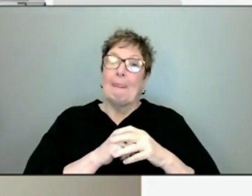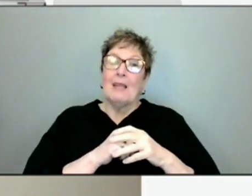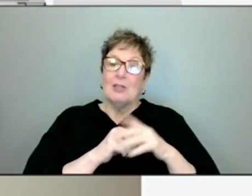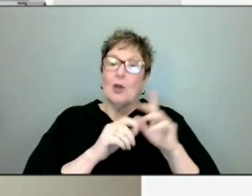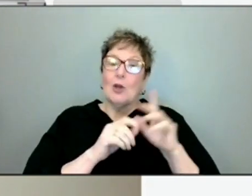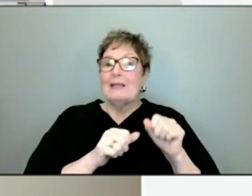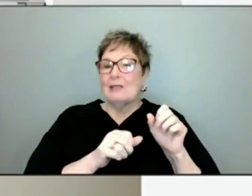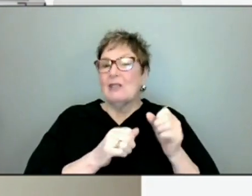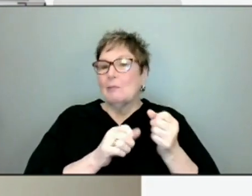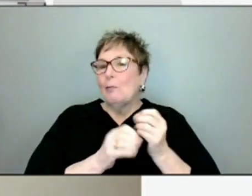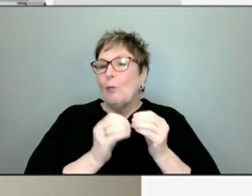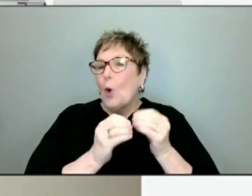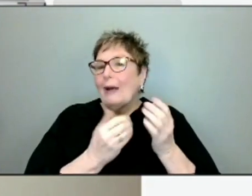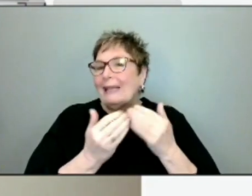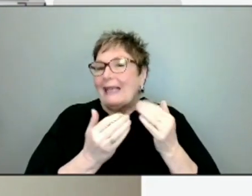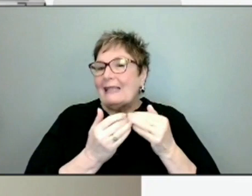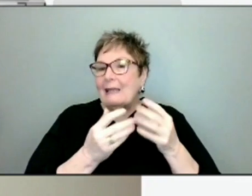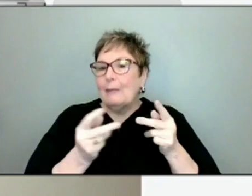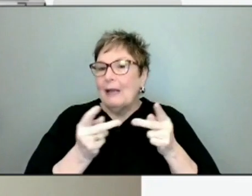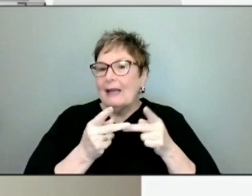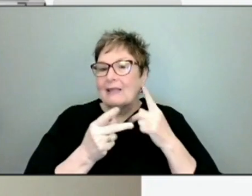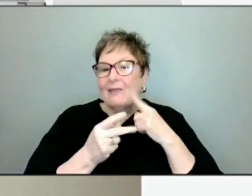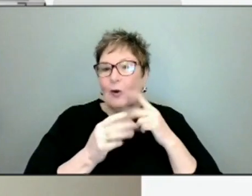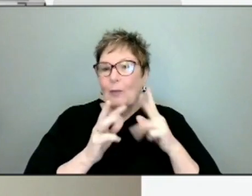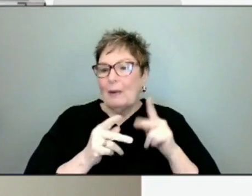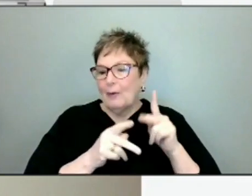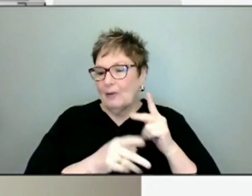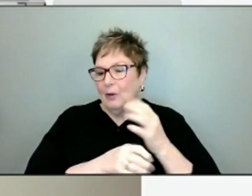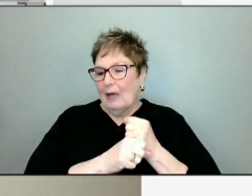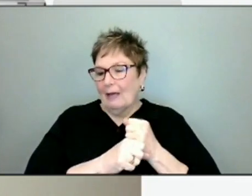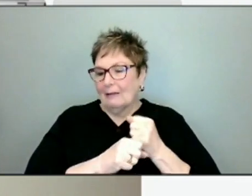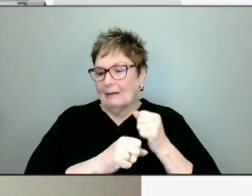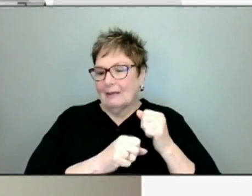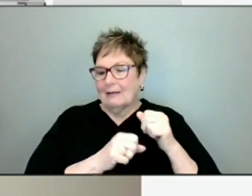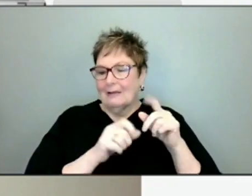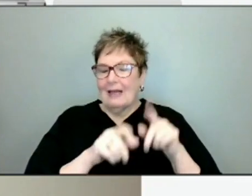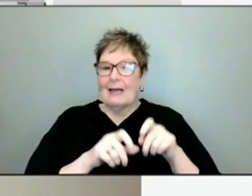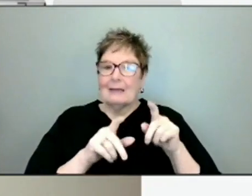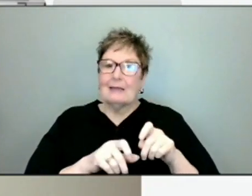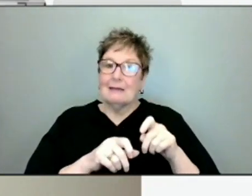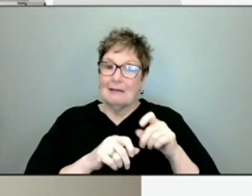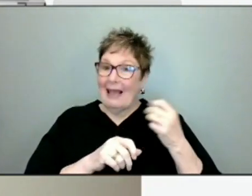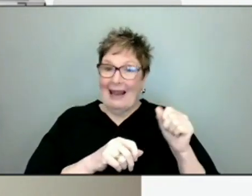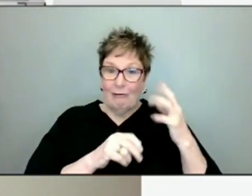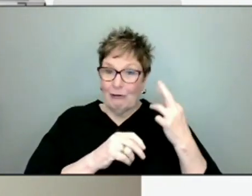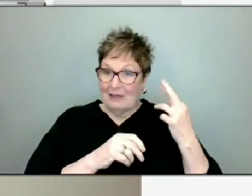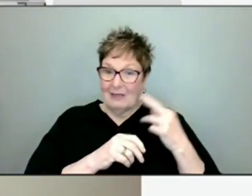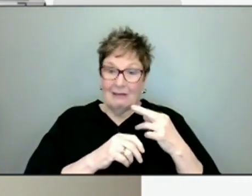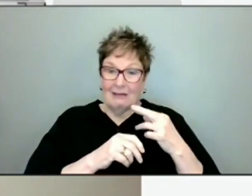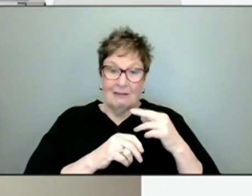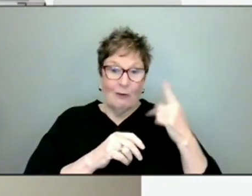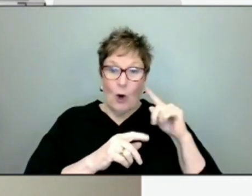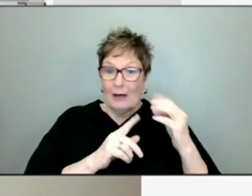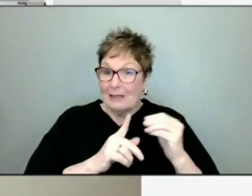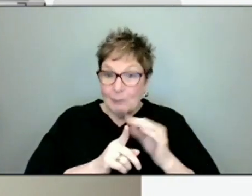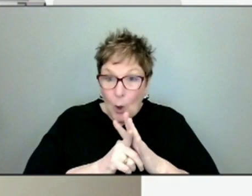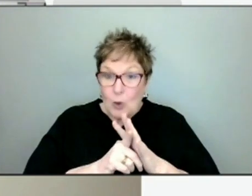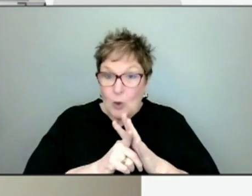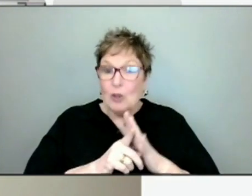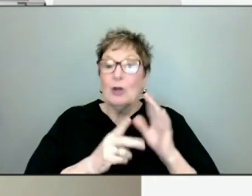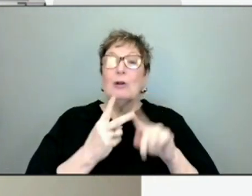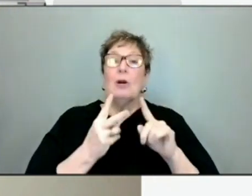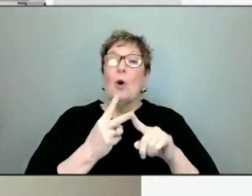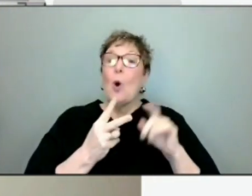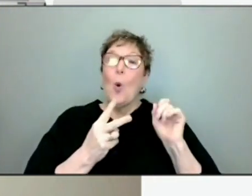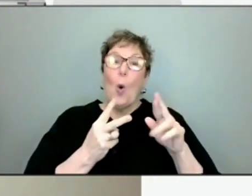another convenient access point for those in our community who need to take a COVID test for any reason, whether it be exposure or they're